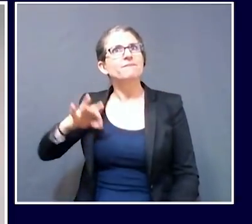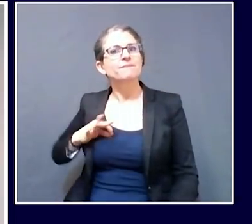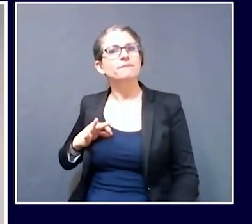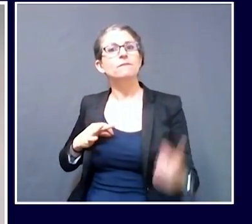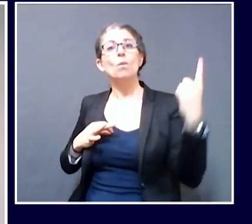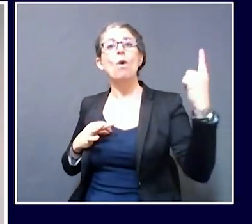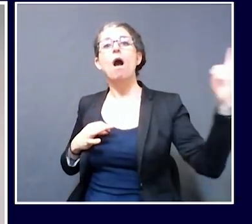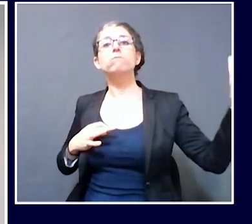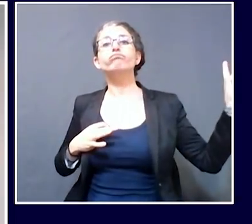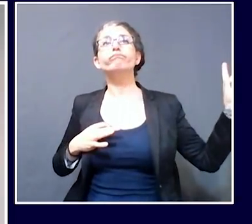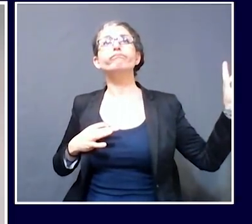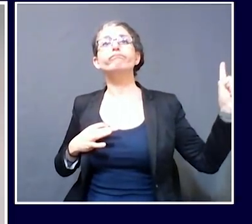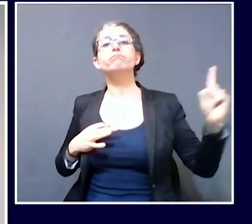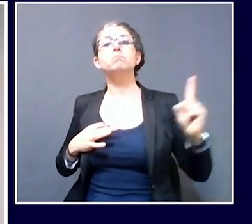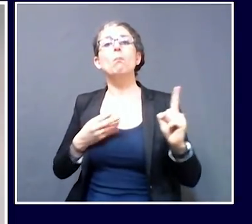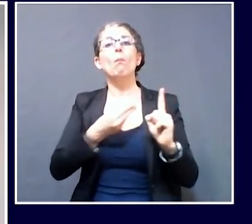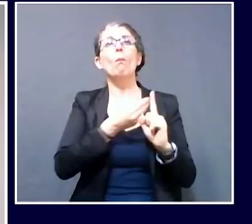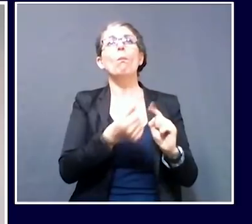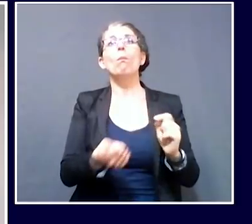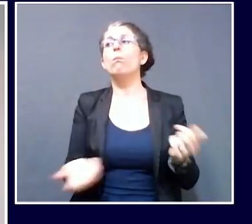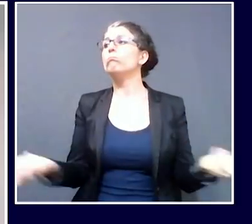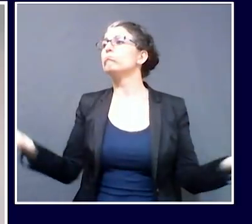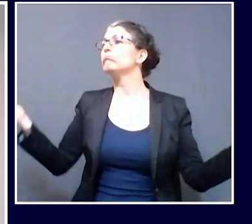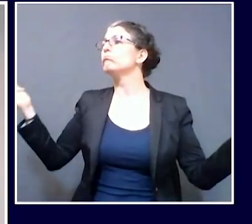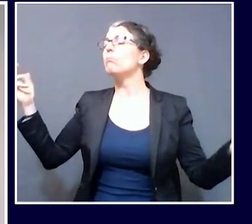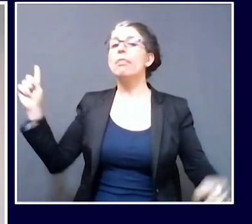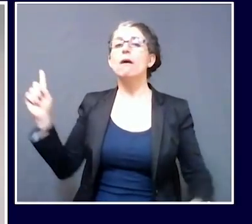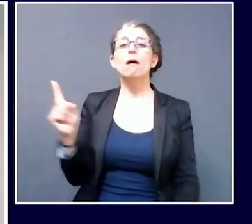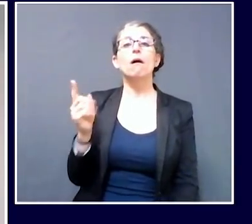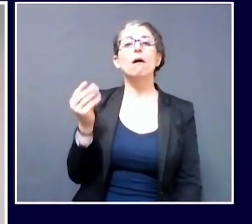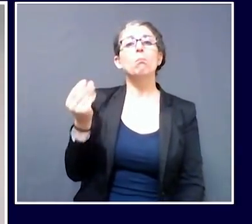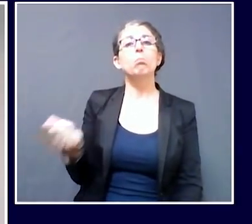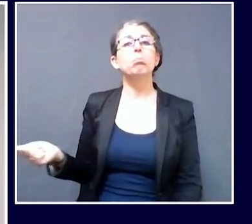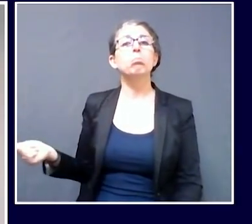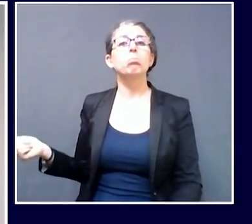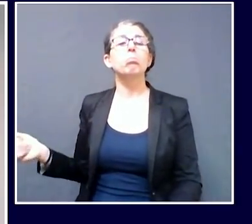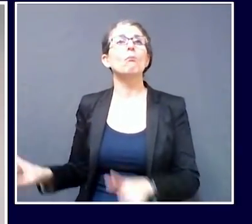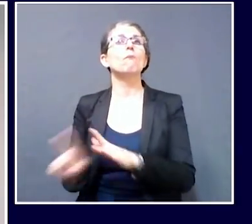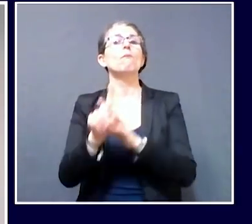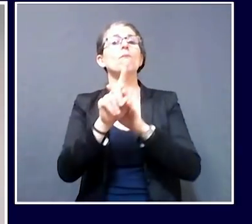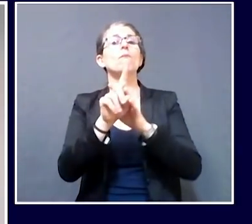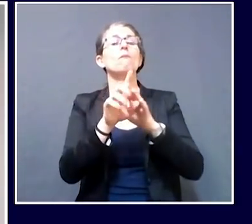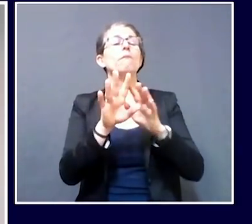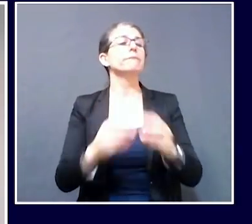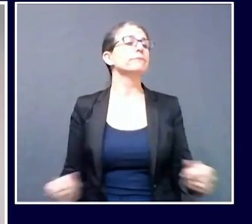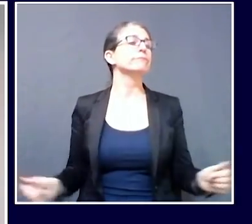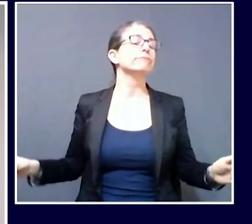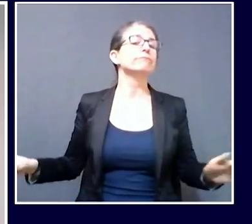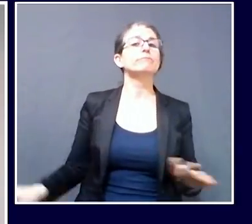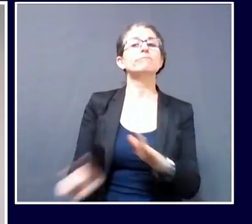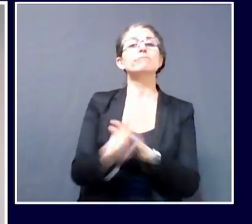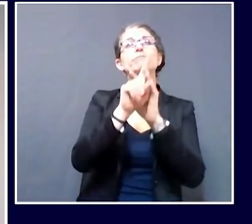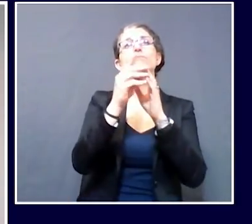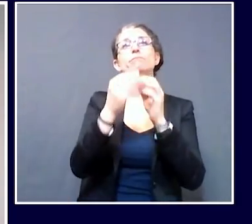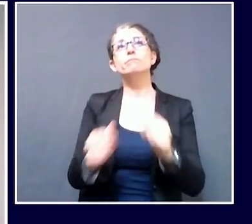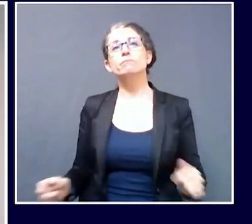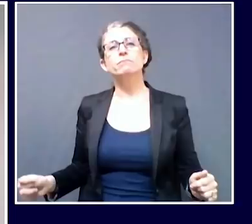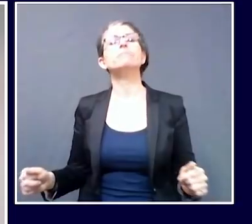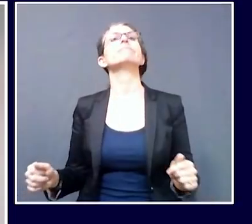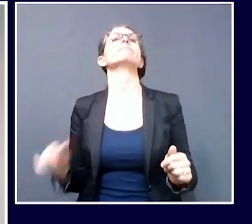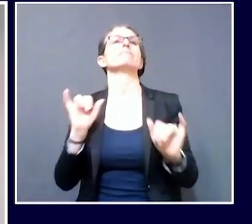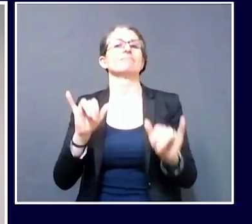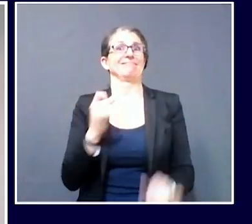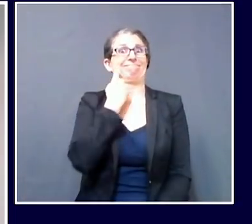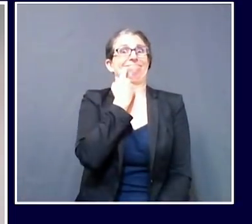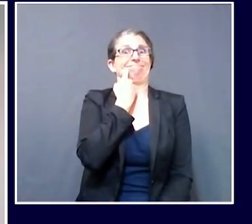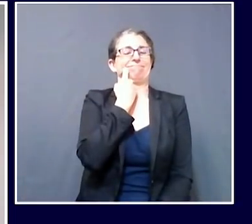in the past few days, which meets our threshold for when we've detected an outbreak. So what they've seen overall is an occasional